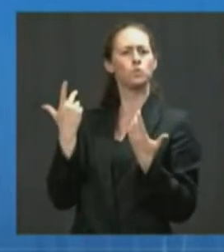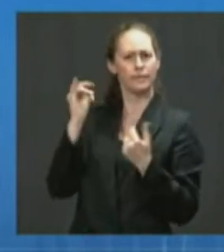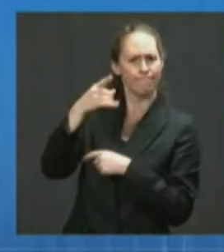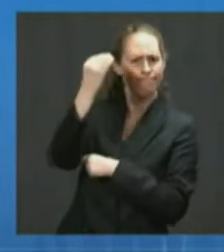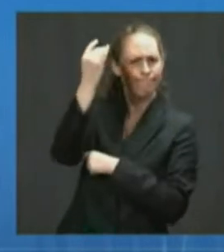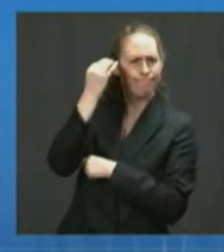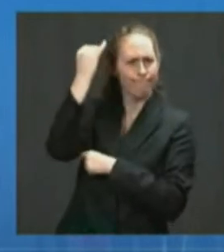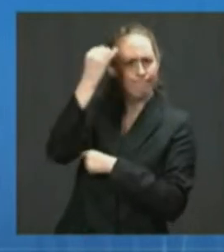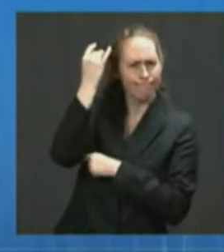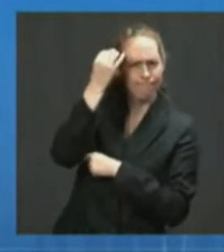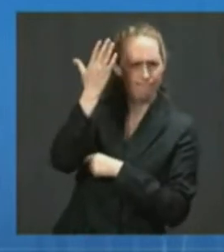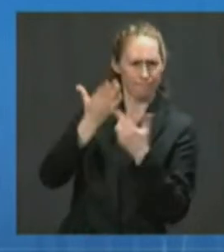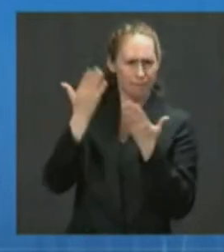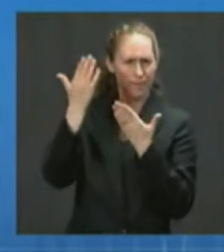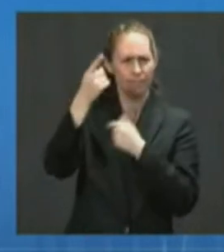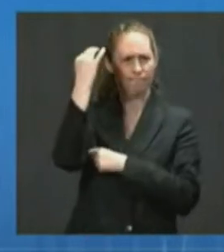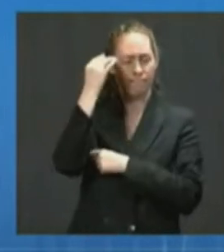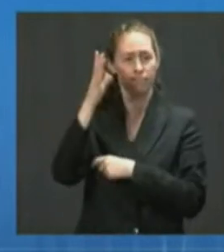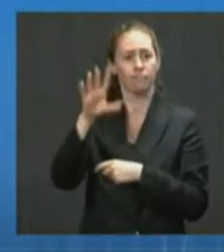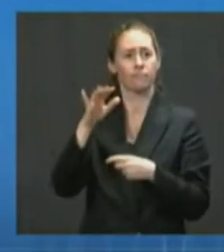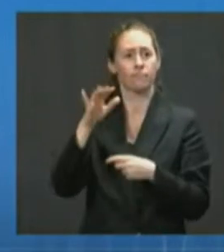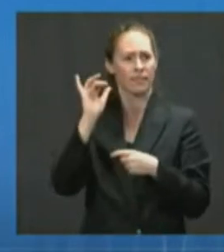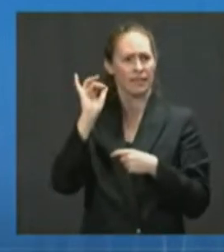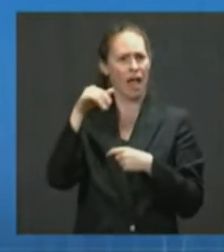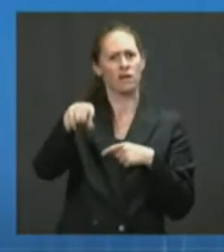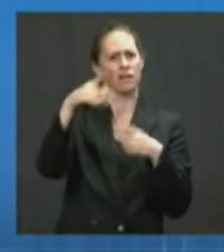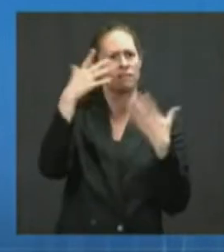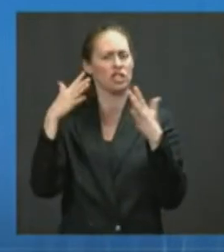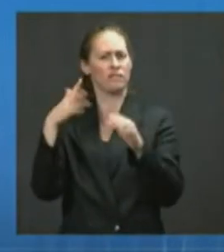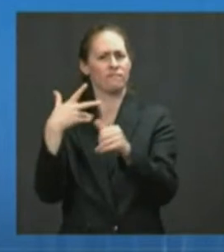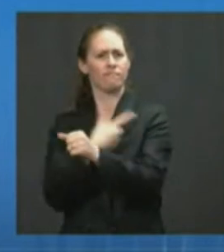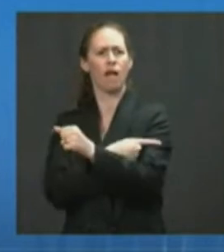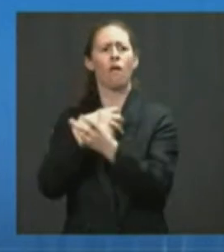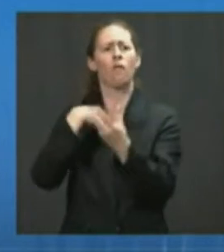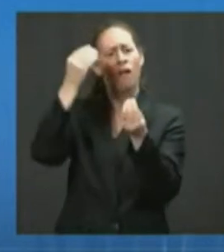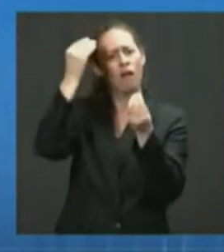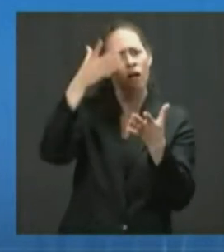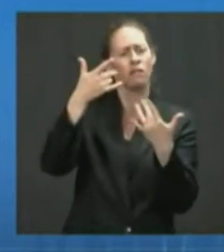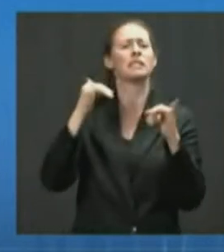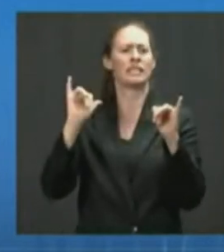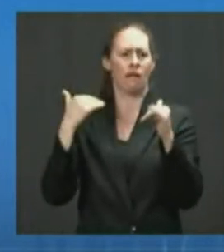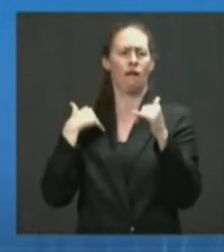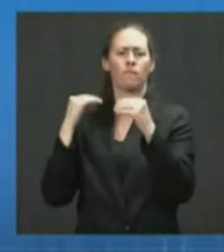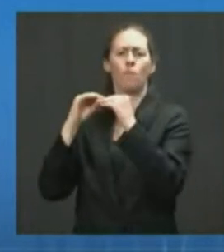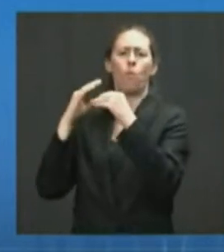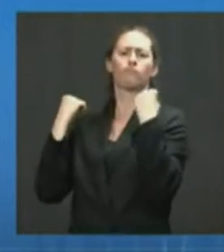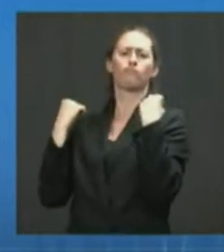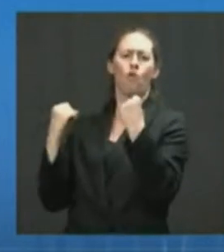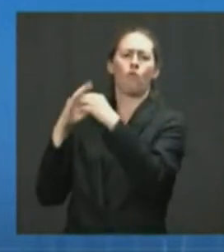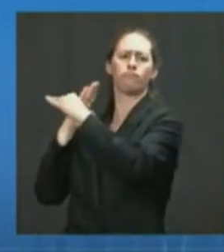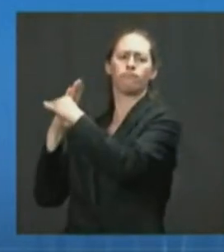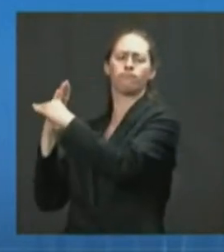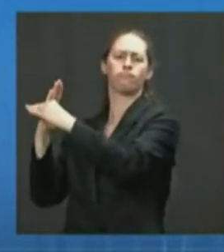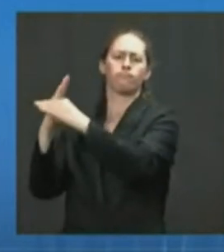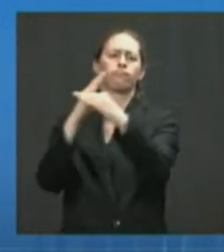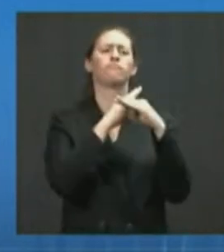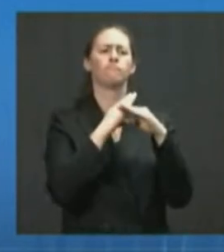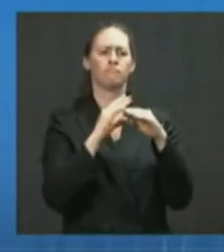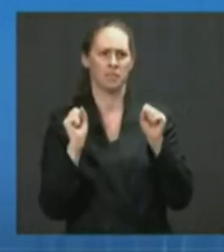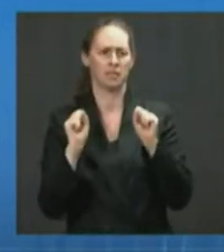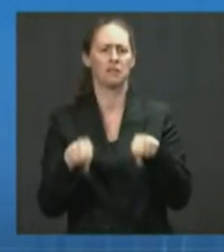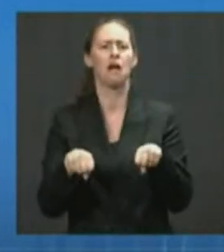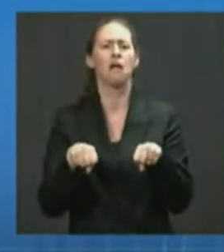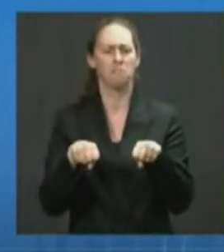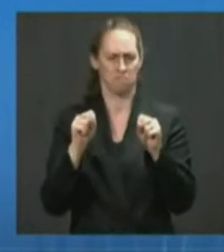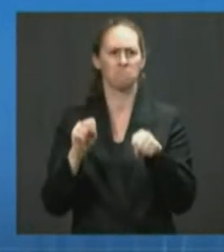Being fully vaccinated gives you a high degree of protection against infection and an even higher degree of protection against